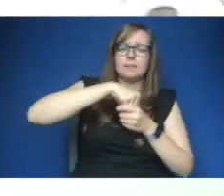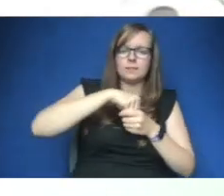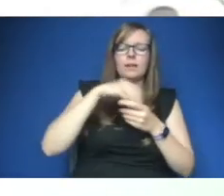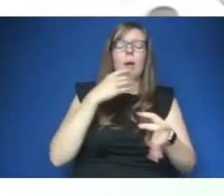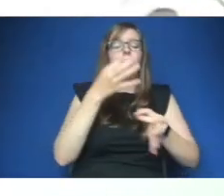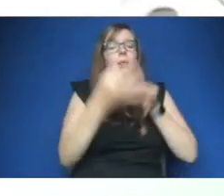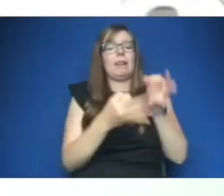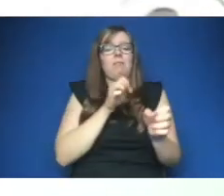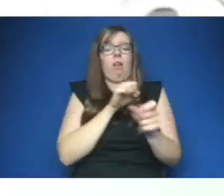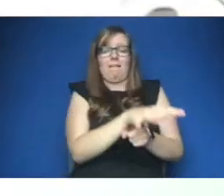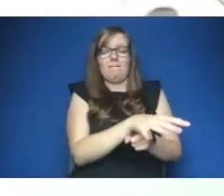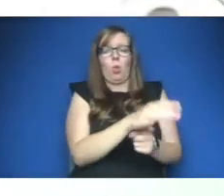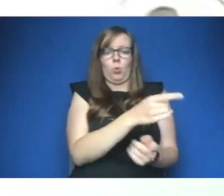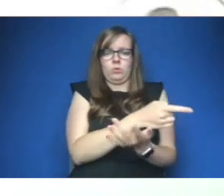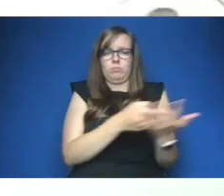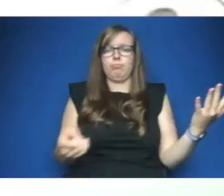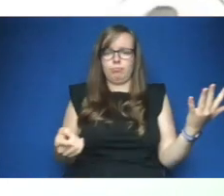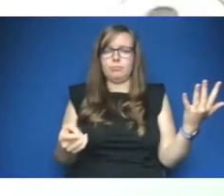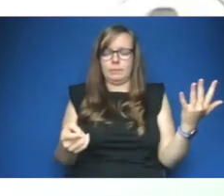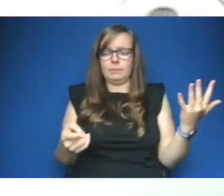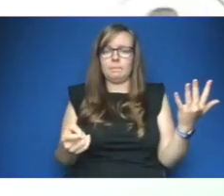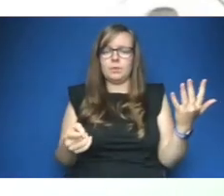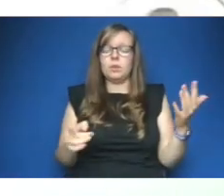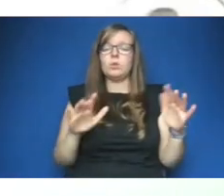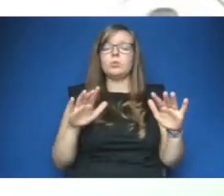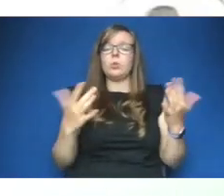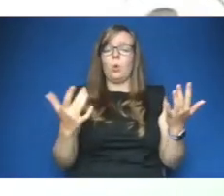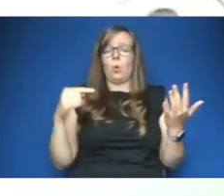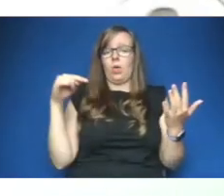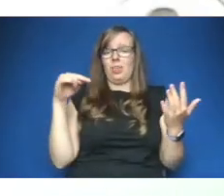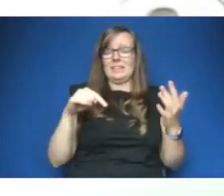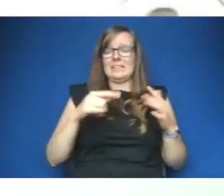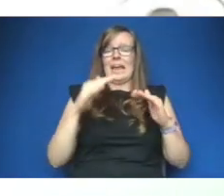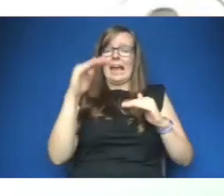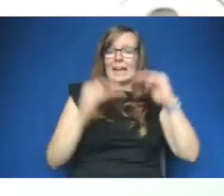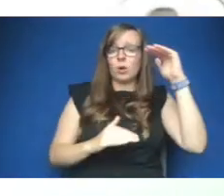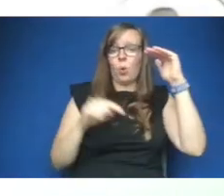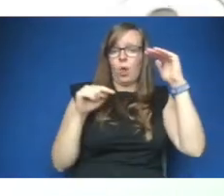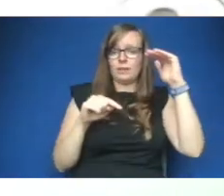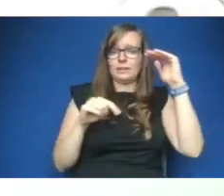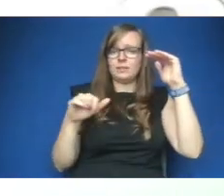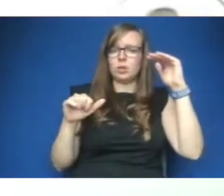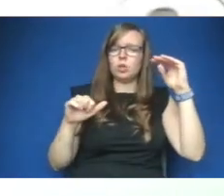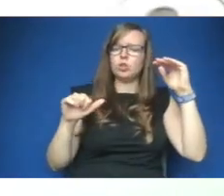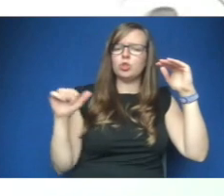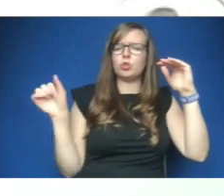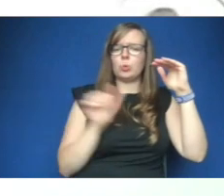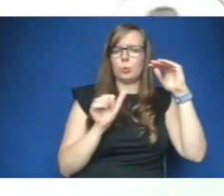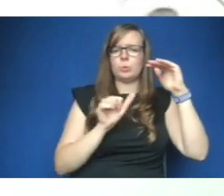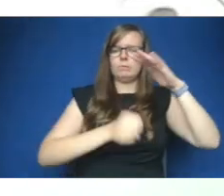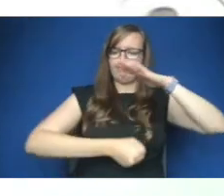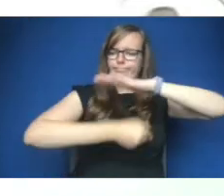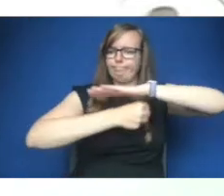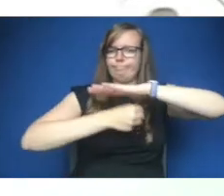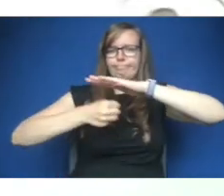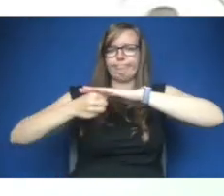so this so in qualities should equality should underpin all policies and go go